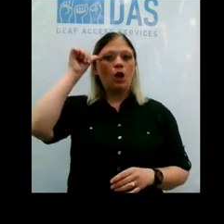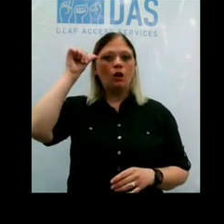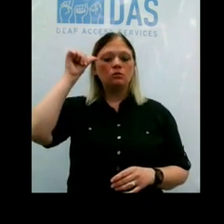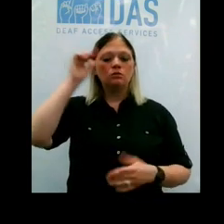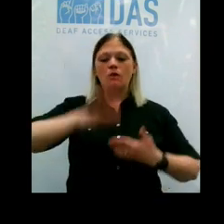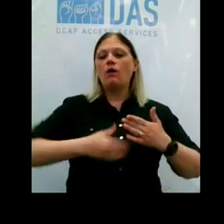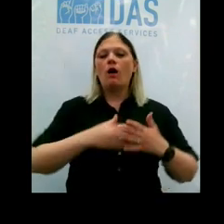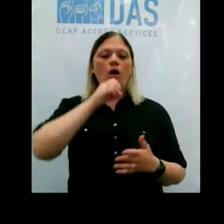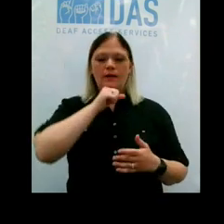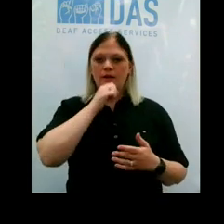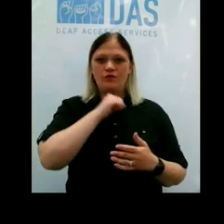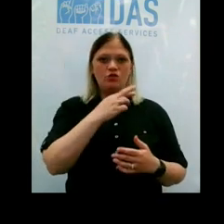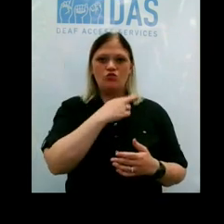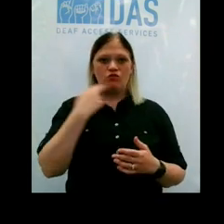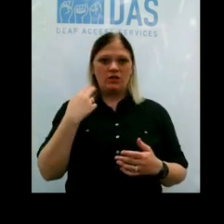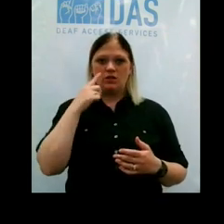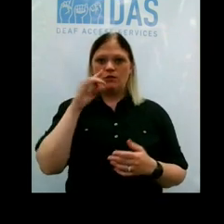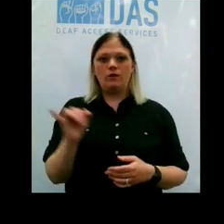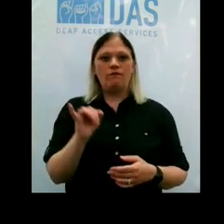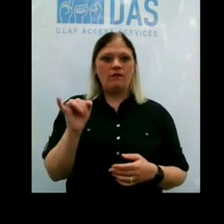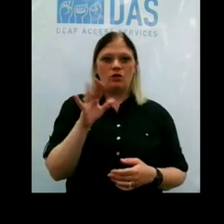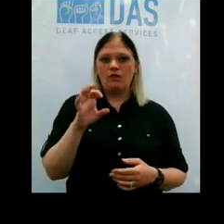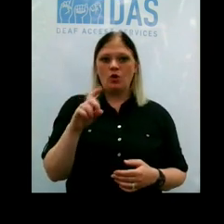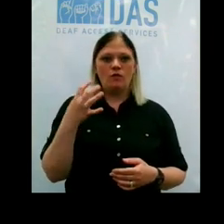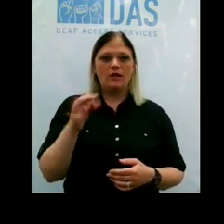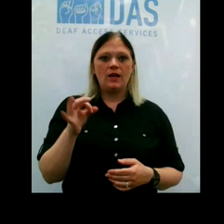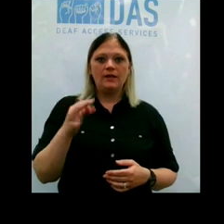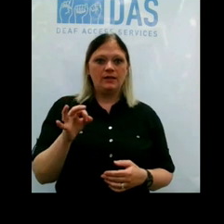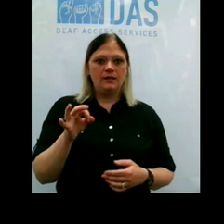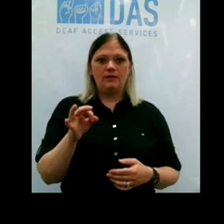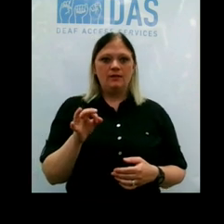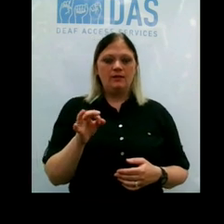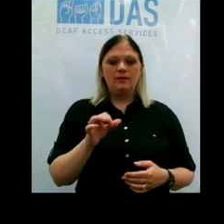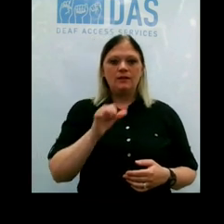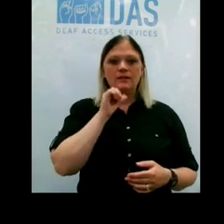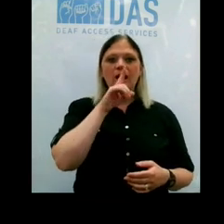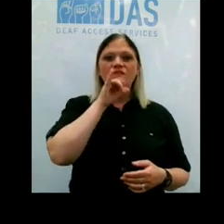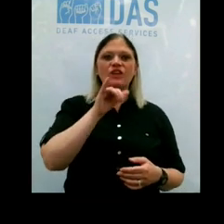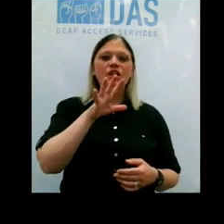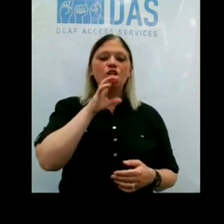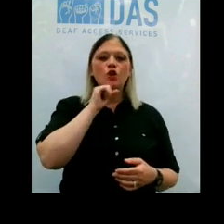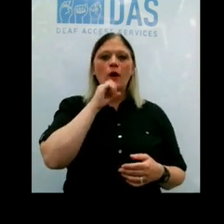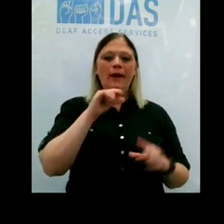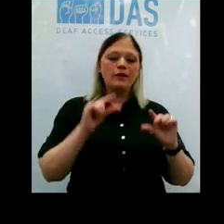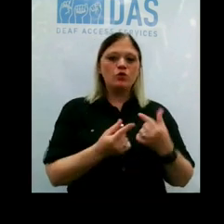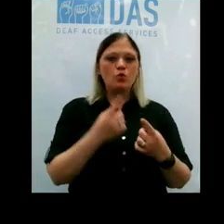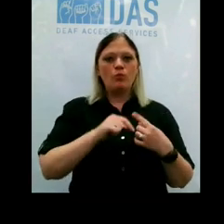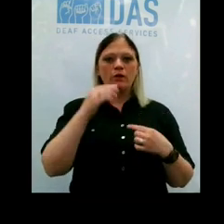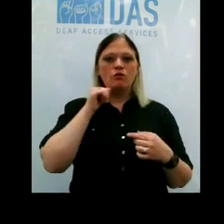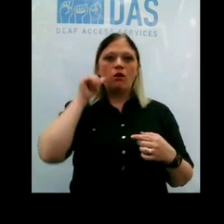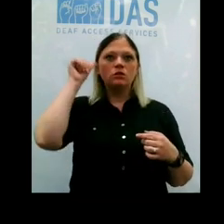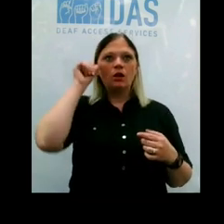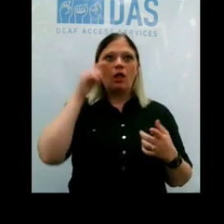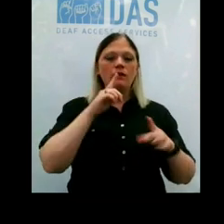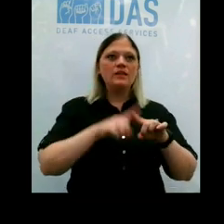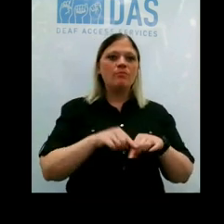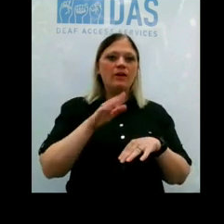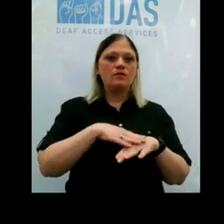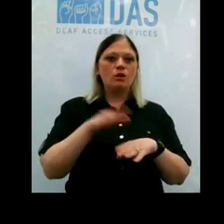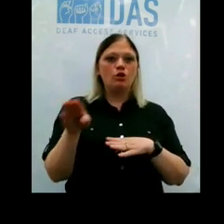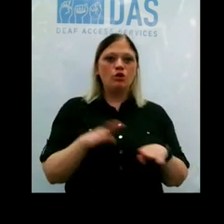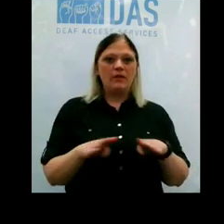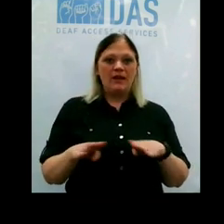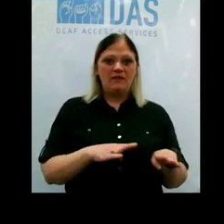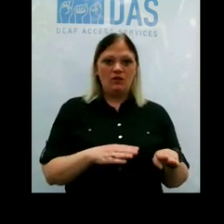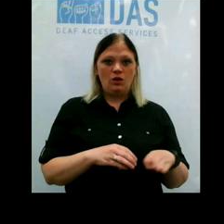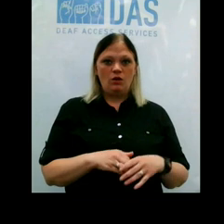all ages are at risk of getting infected with COVID-19, and it's not so much your age group once you're an adult, it's really dependent on your behavior.